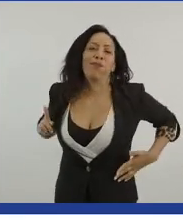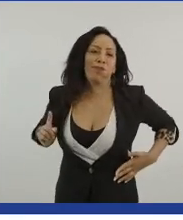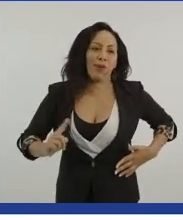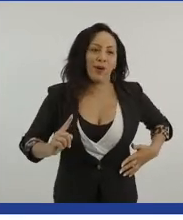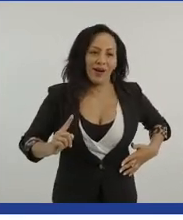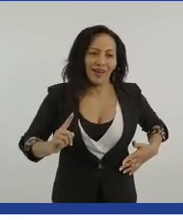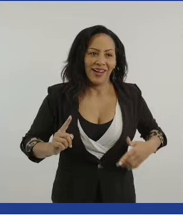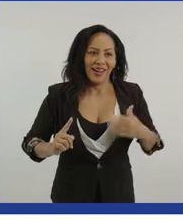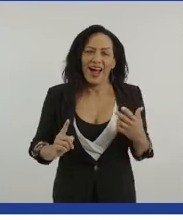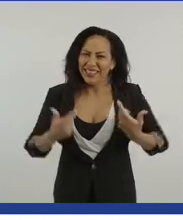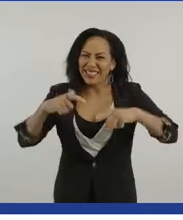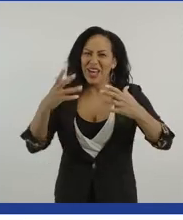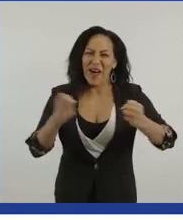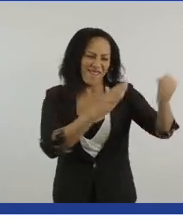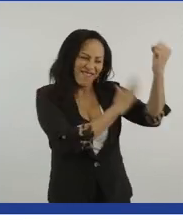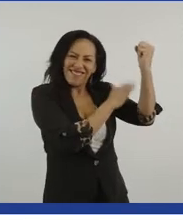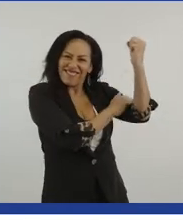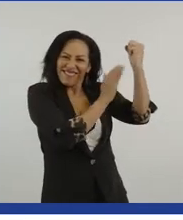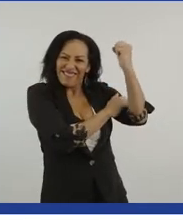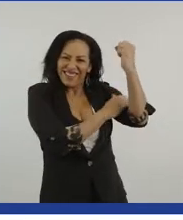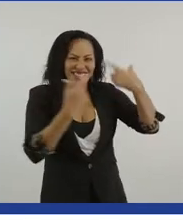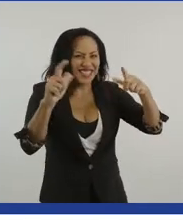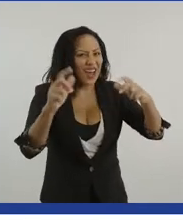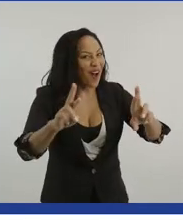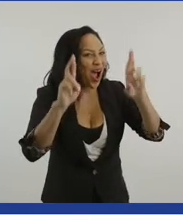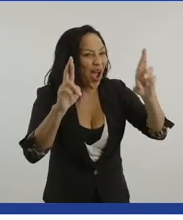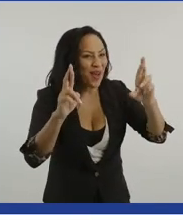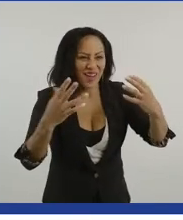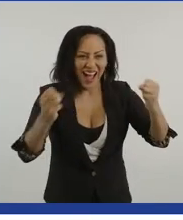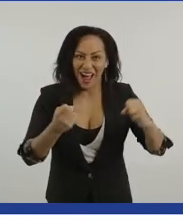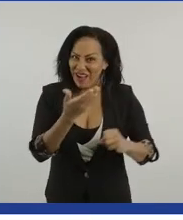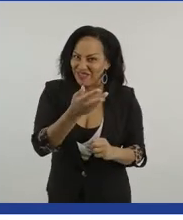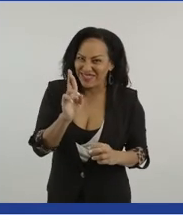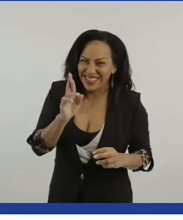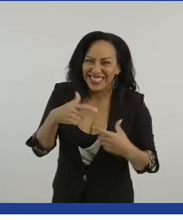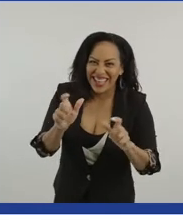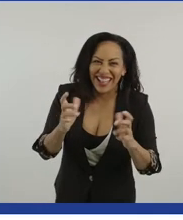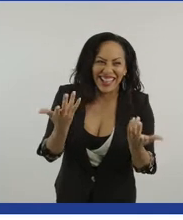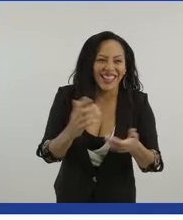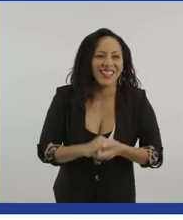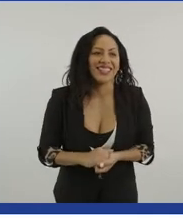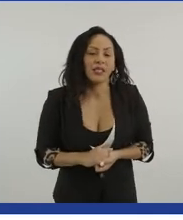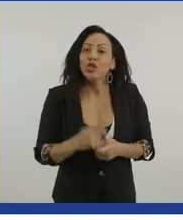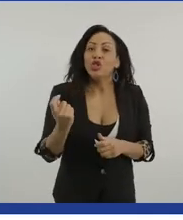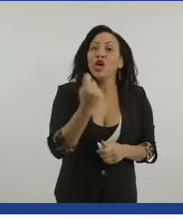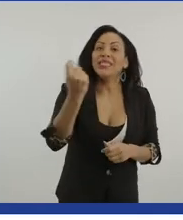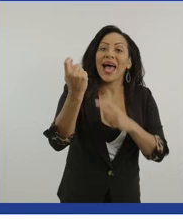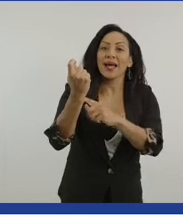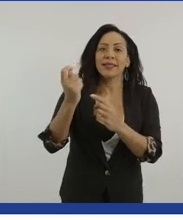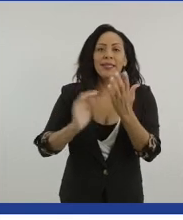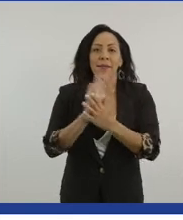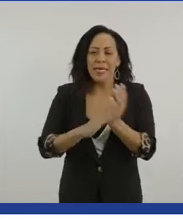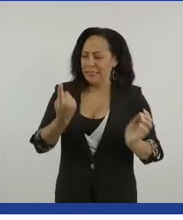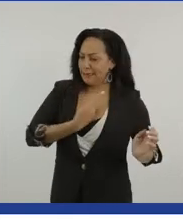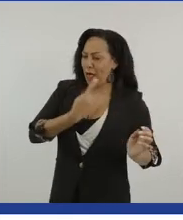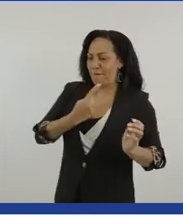The guns are still there. think, I hope anyway, I hope. Um, and success isn't all about like self gratification.